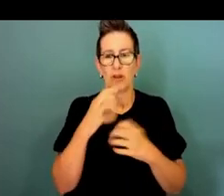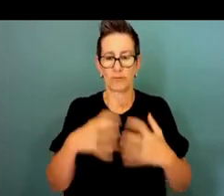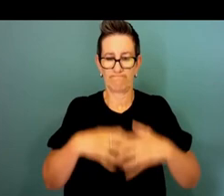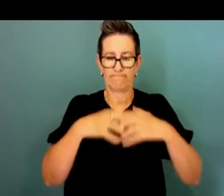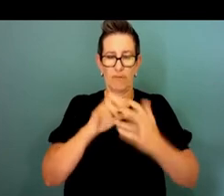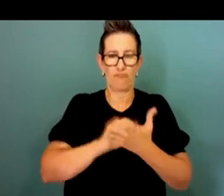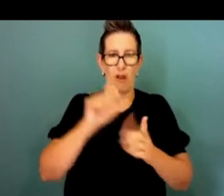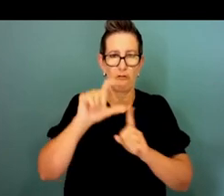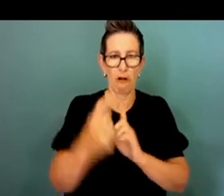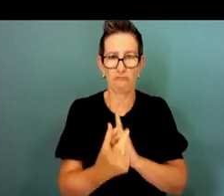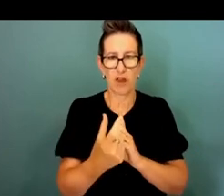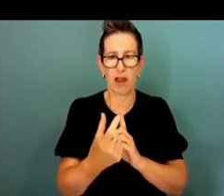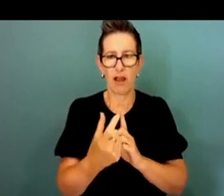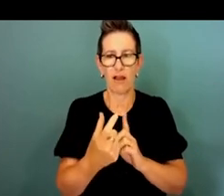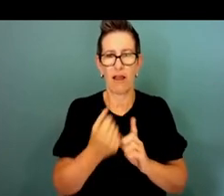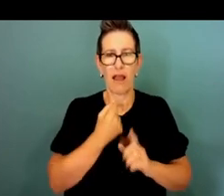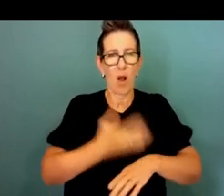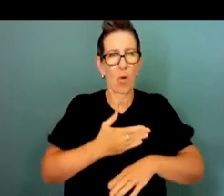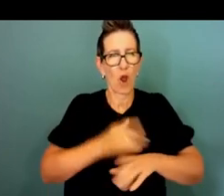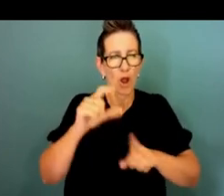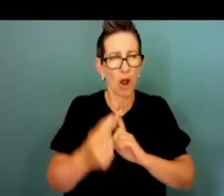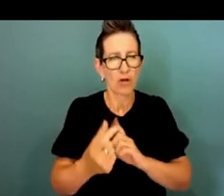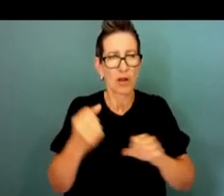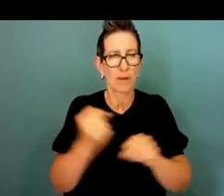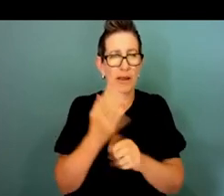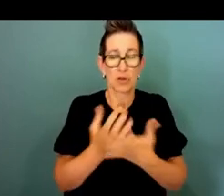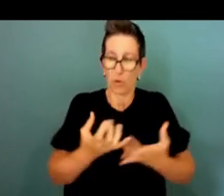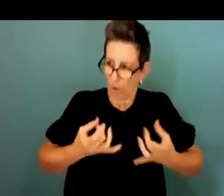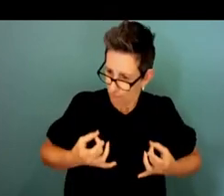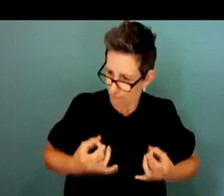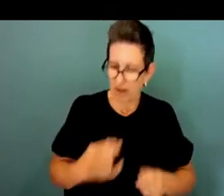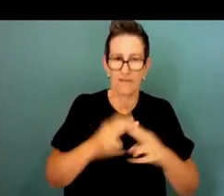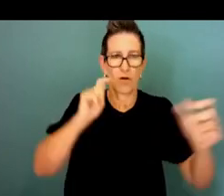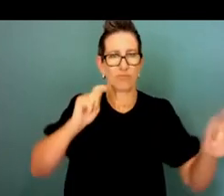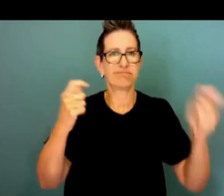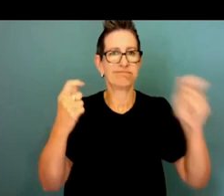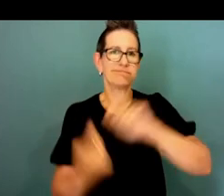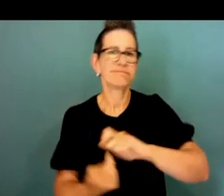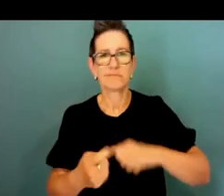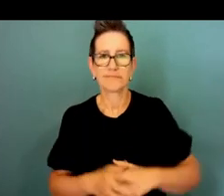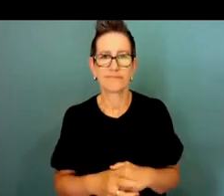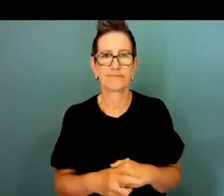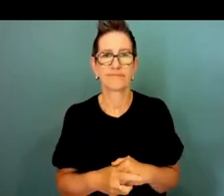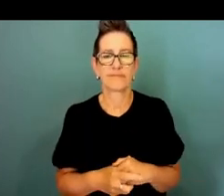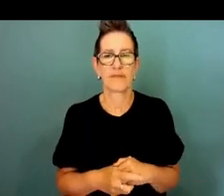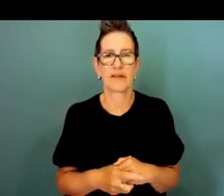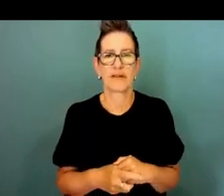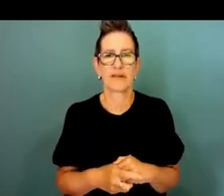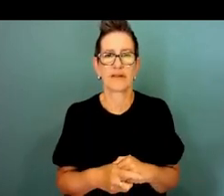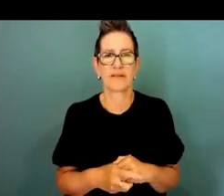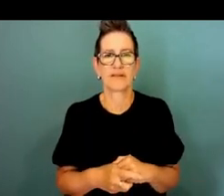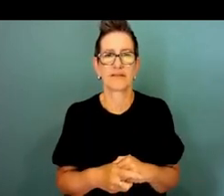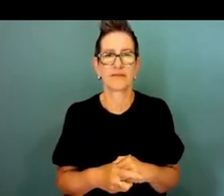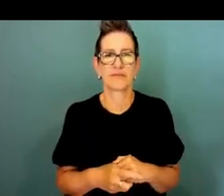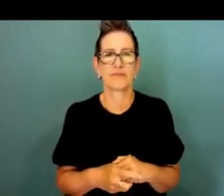I think sort of enables us to be ready for the reform that we need to go through and